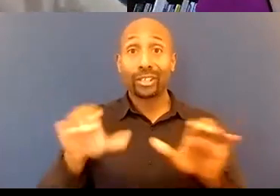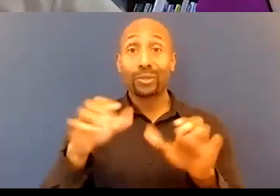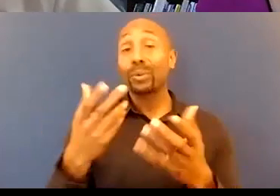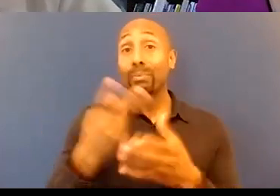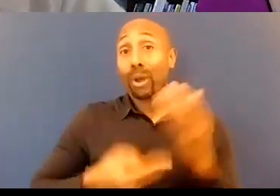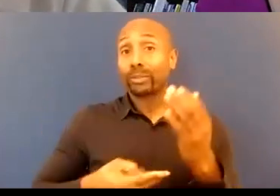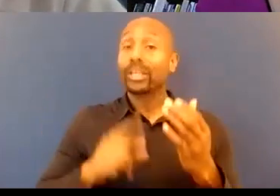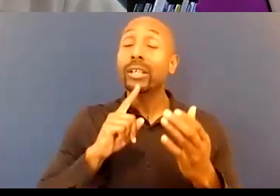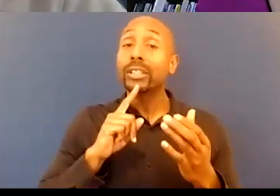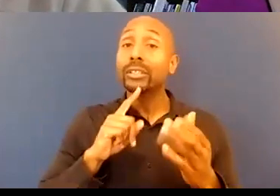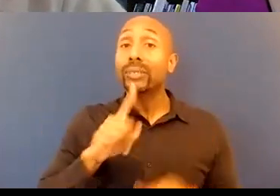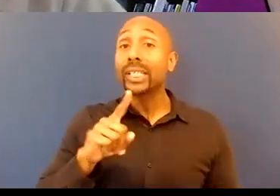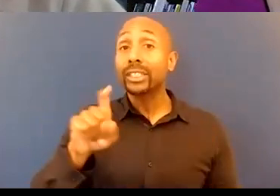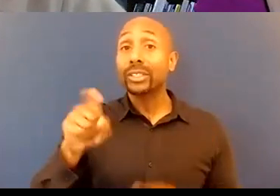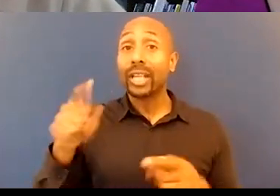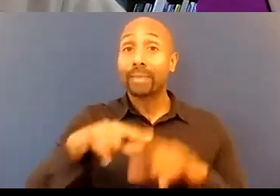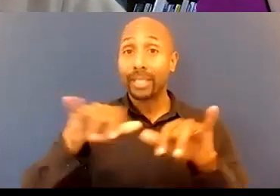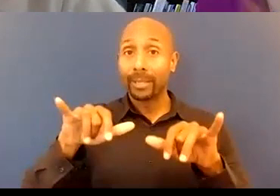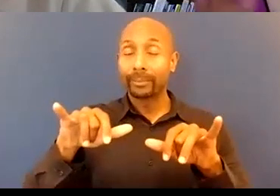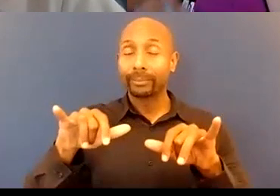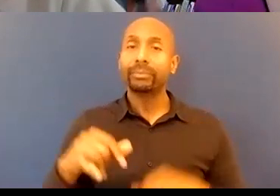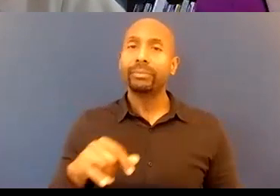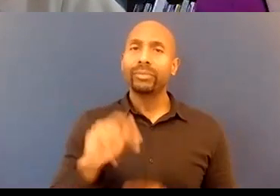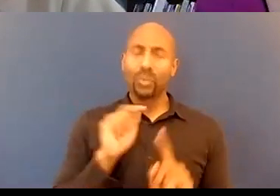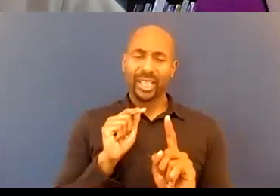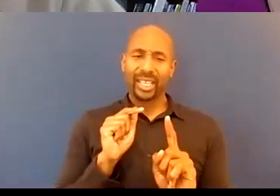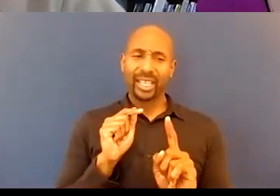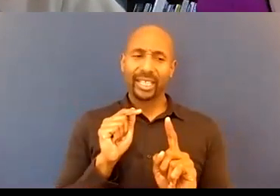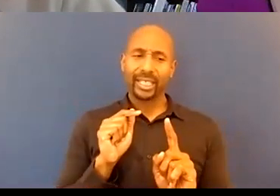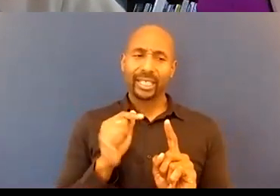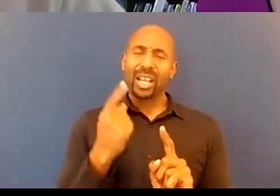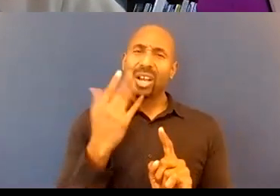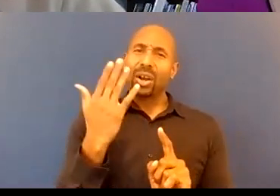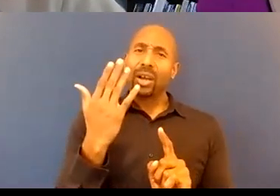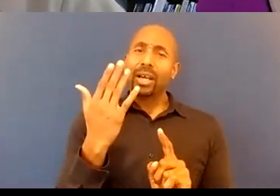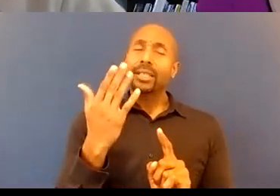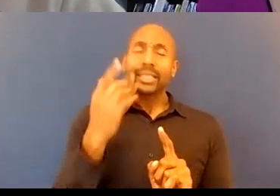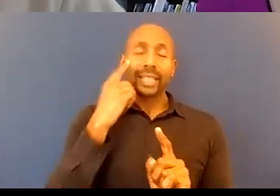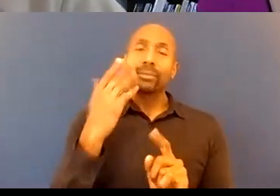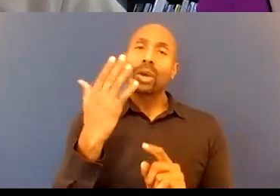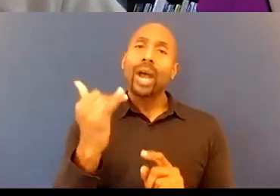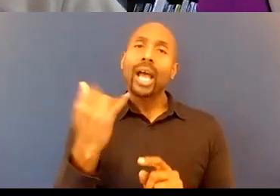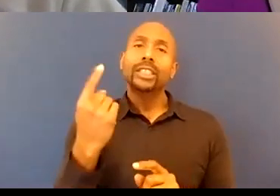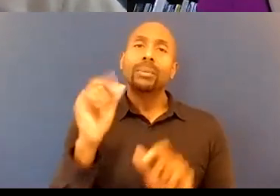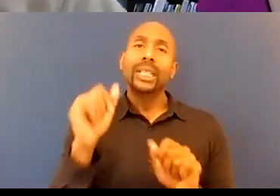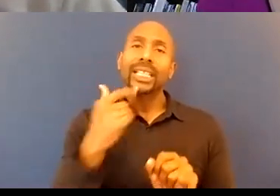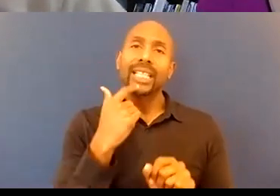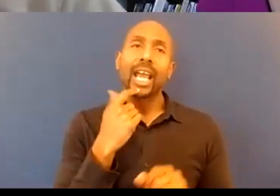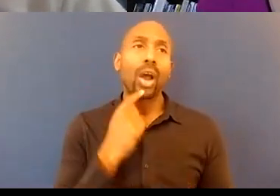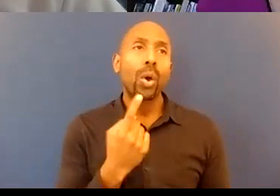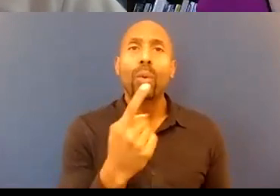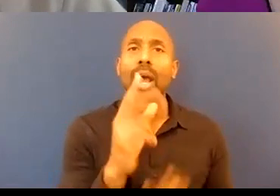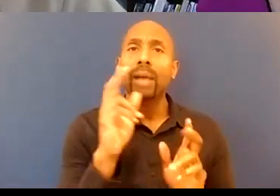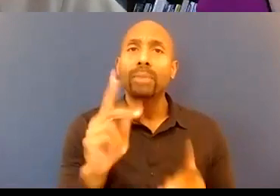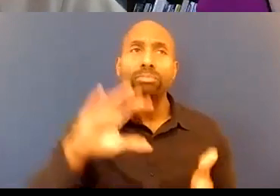ascribing the events of one person to an entire group of people right and and what the community would tell you it's the same thing they